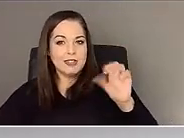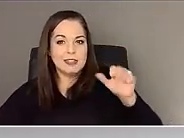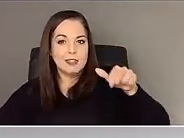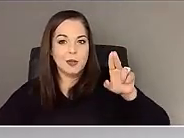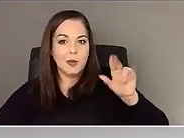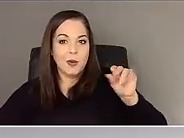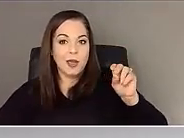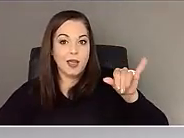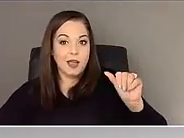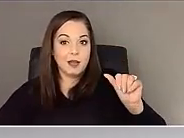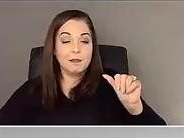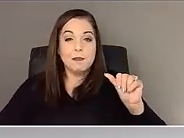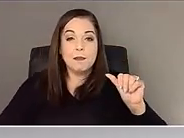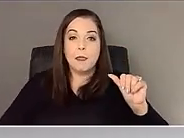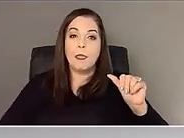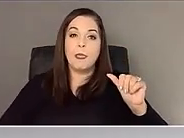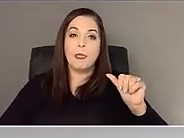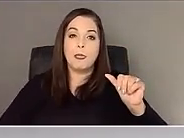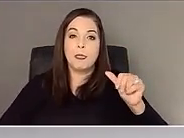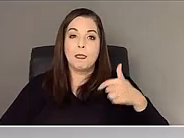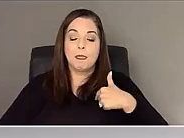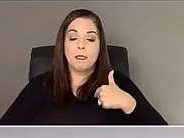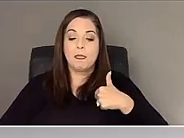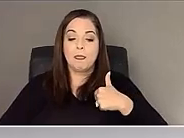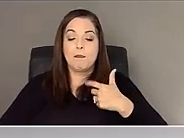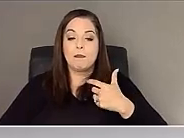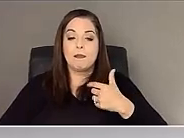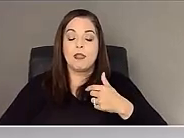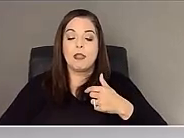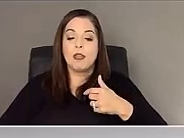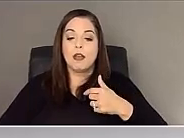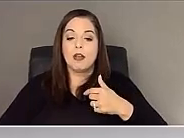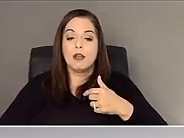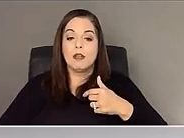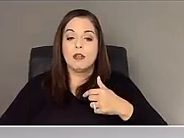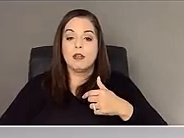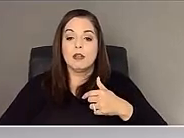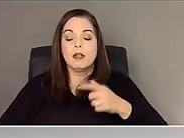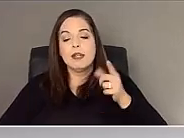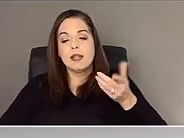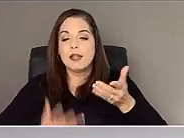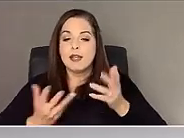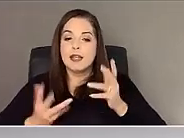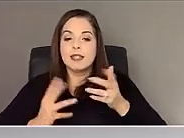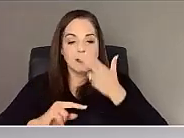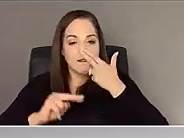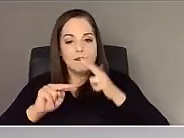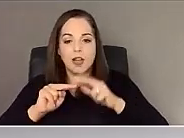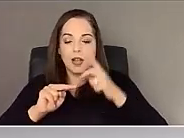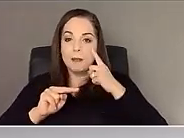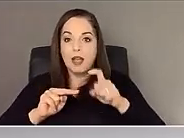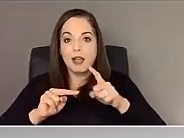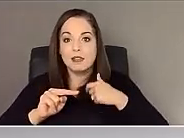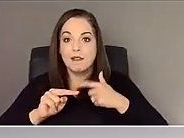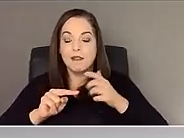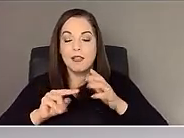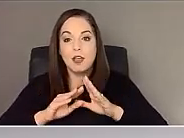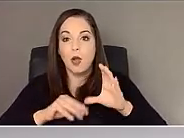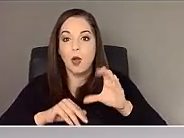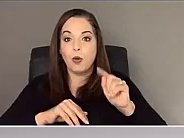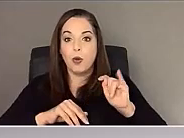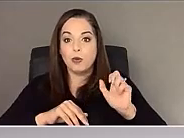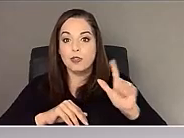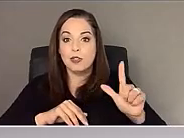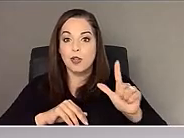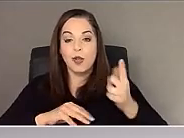and, um, for it's fun. It's fun because of the coastal elitism. Um,